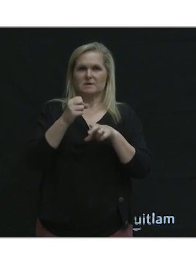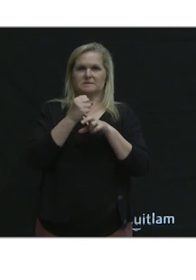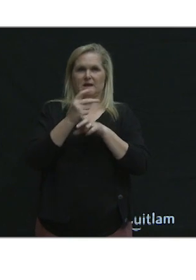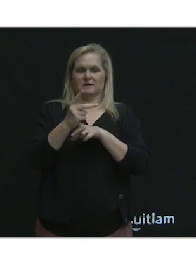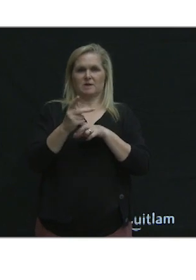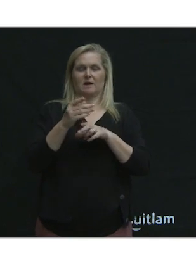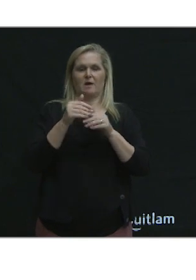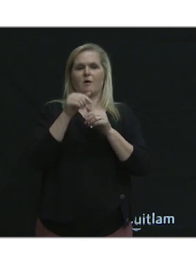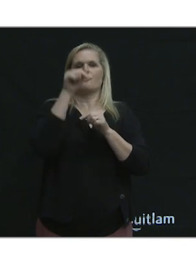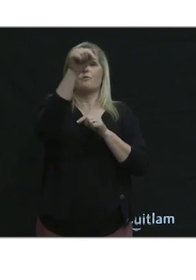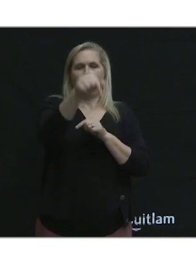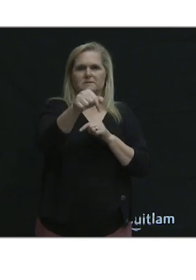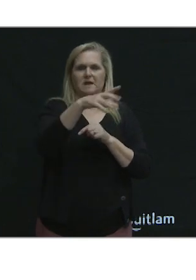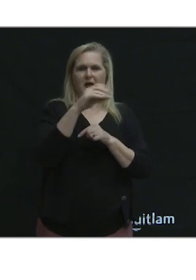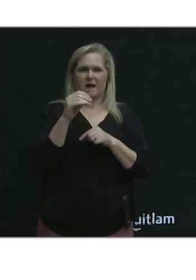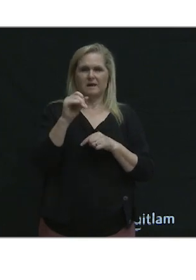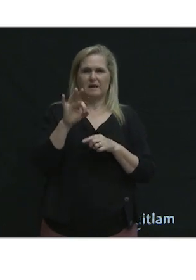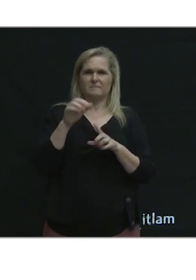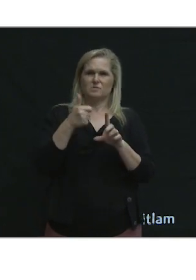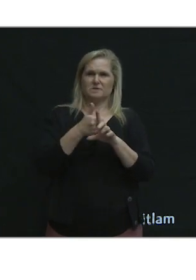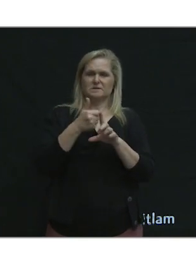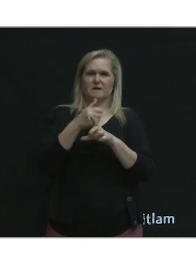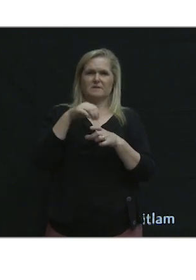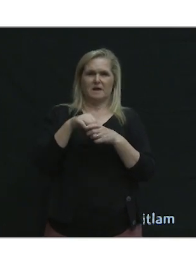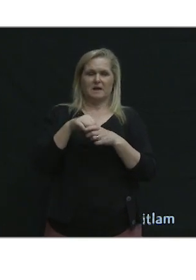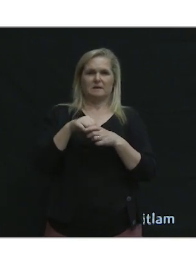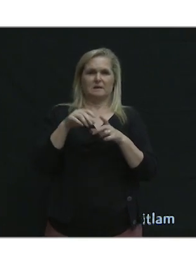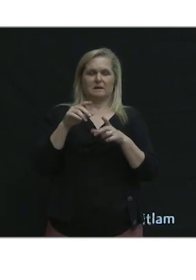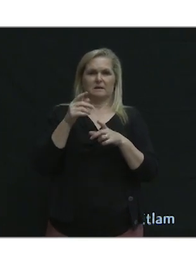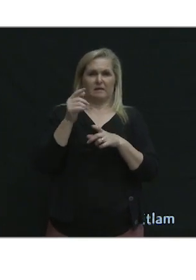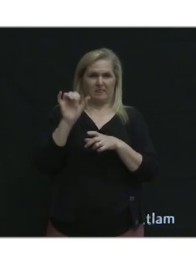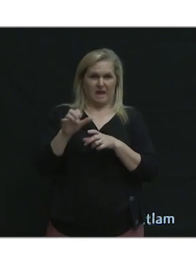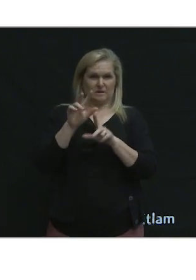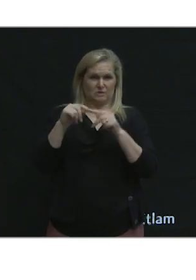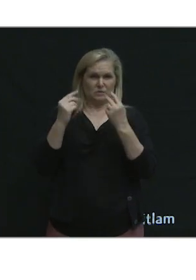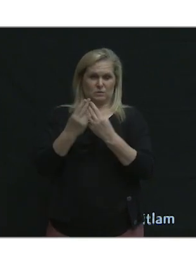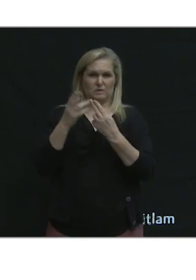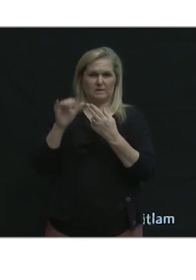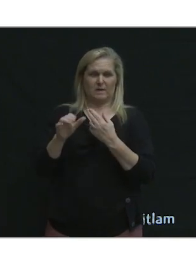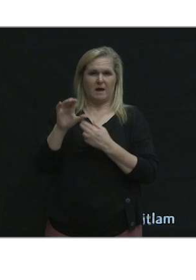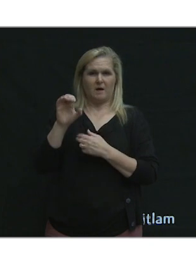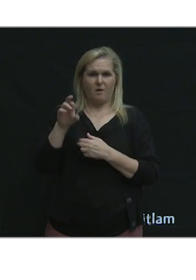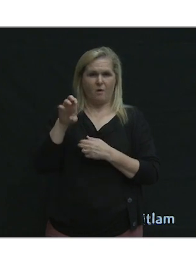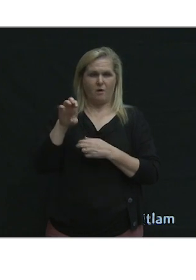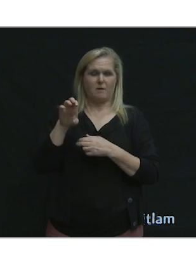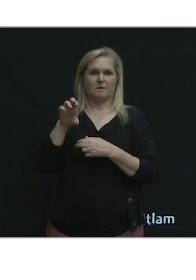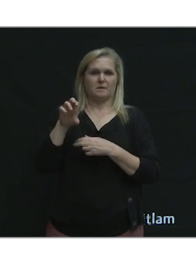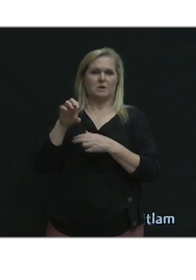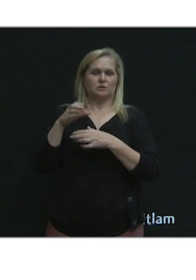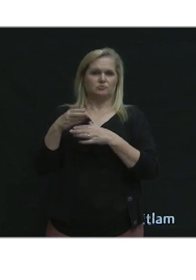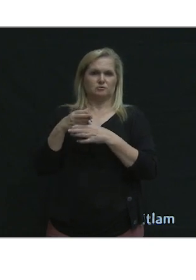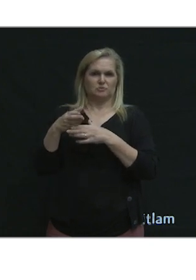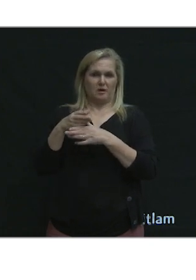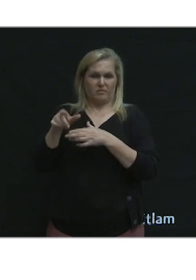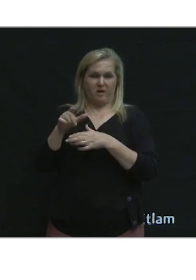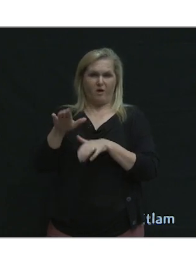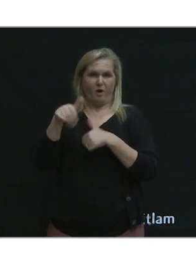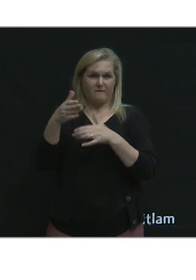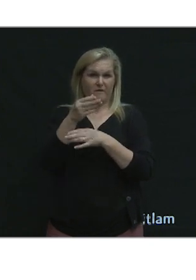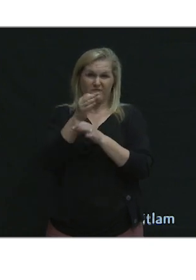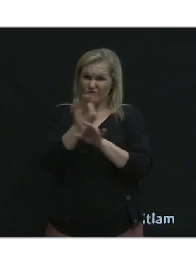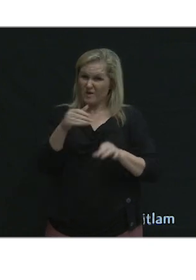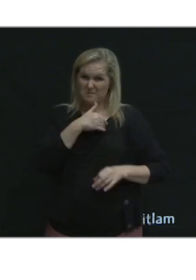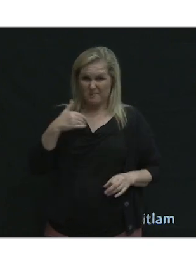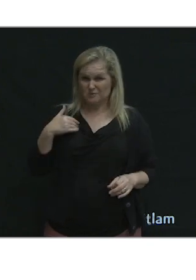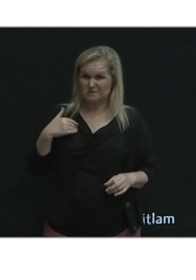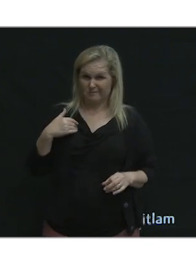across the street. And if you're in the union, the car share operator also offers free membership and drive time